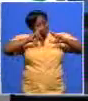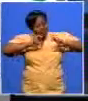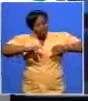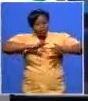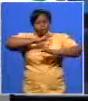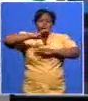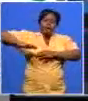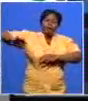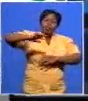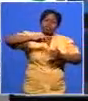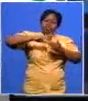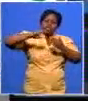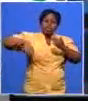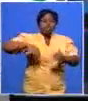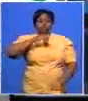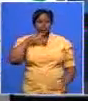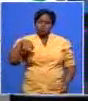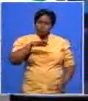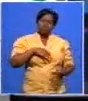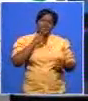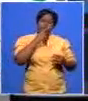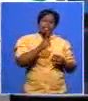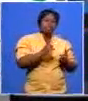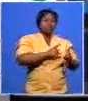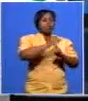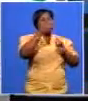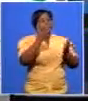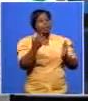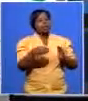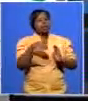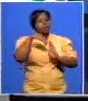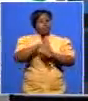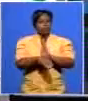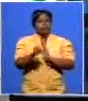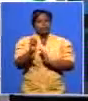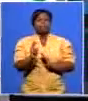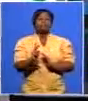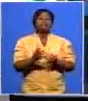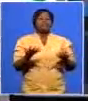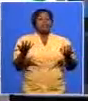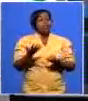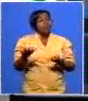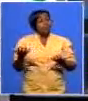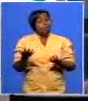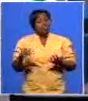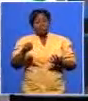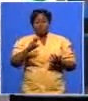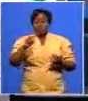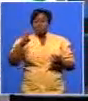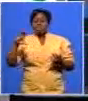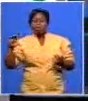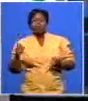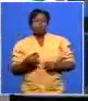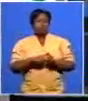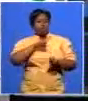results we are going to look into where we've declined where we have not gone well well how have we done in the western cape for example